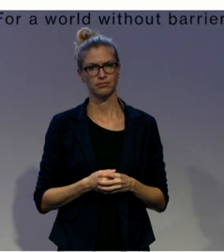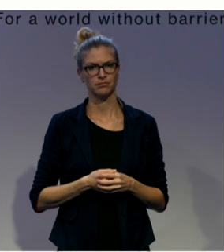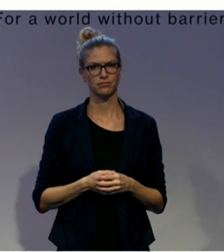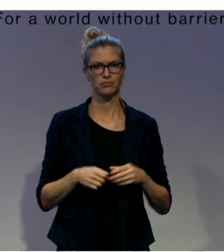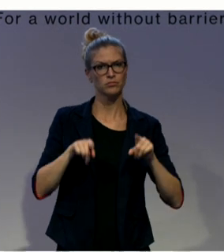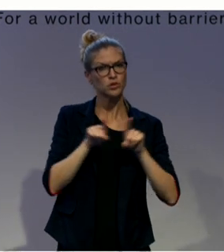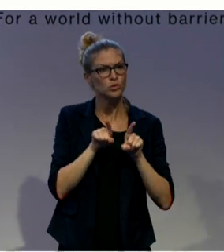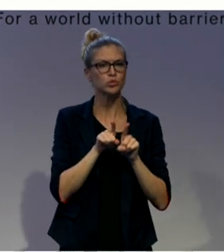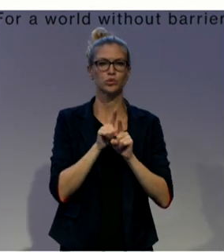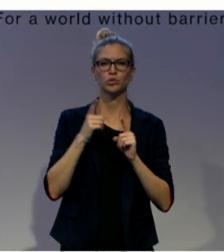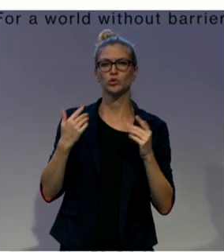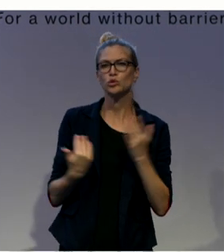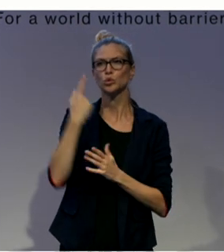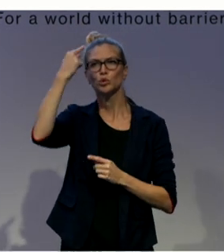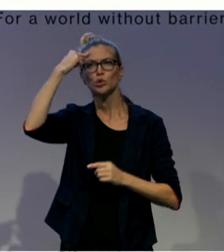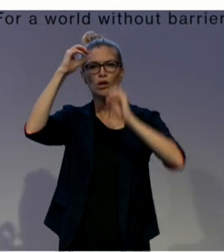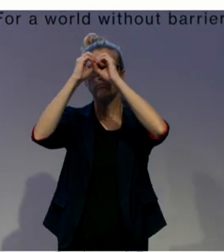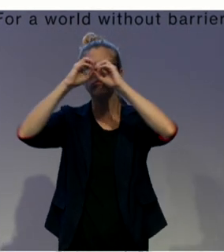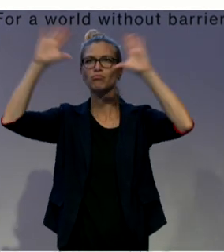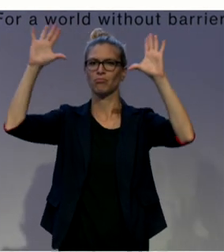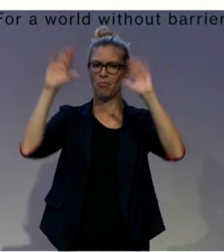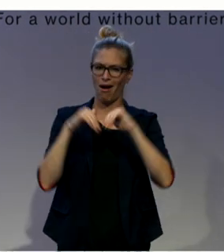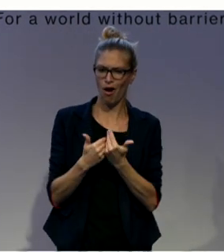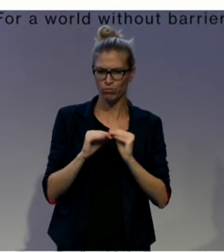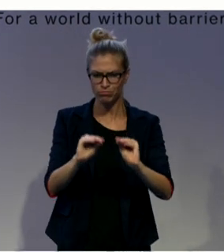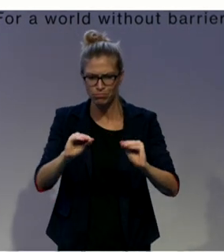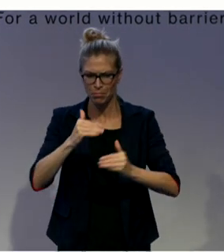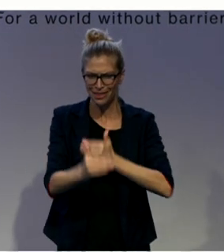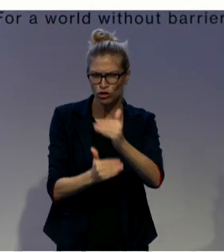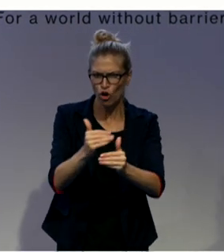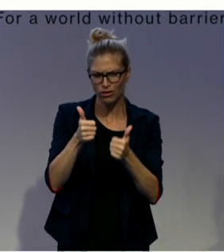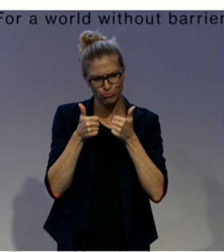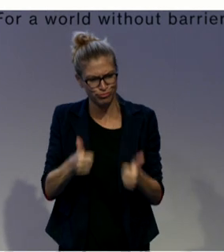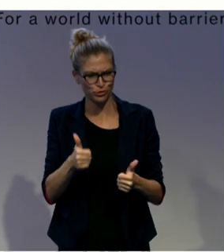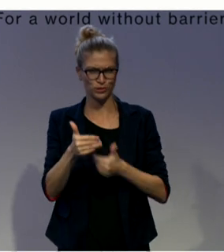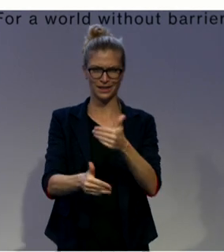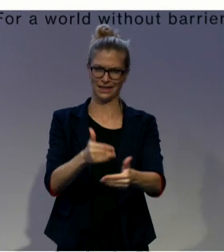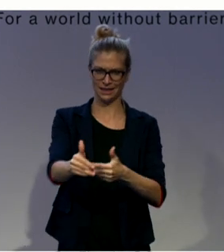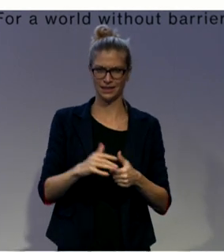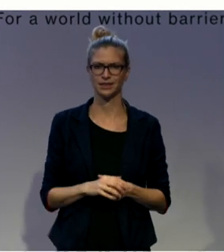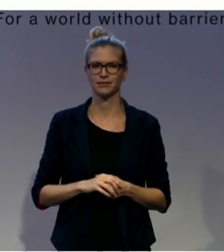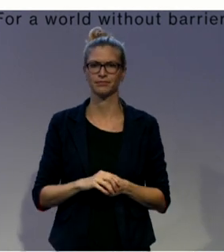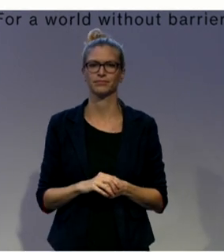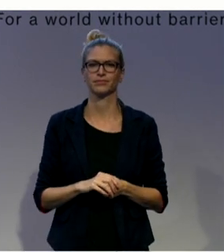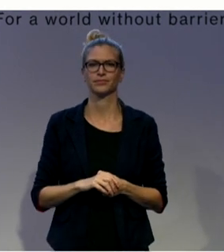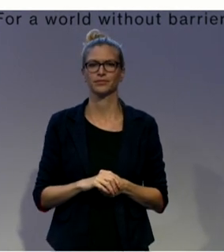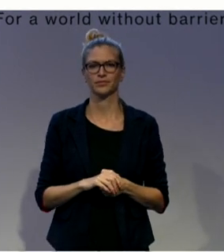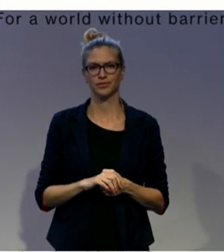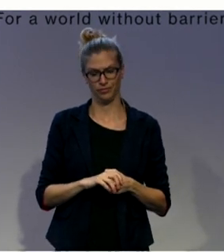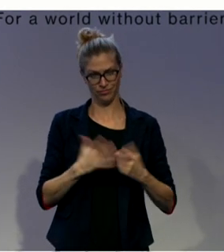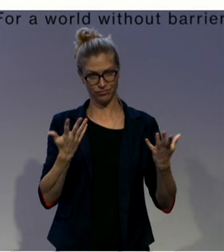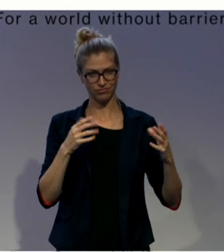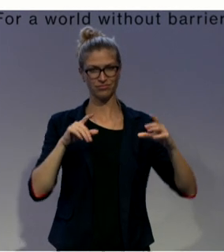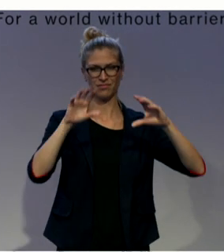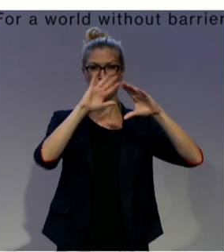Yes. We have created a simple, low-cost, and innovative methodology that works extraordinarily